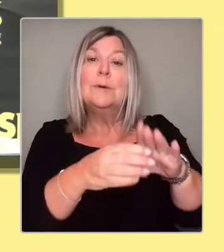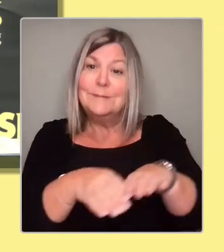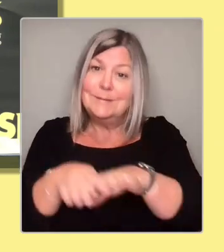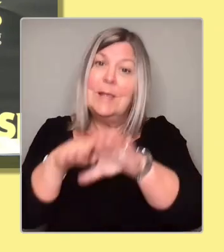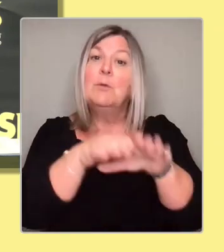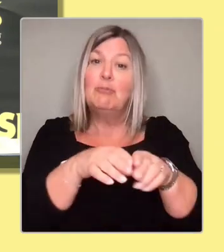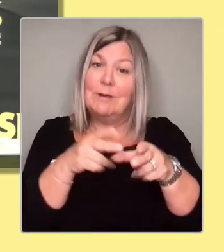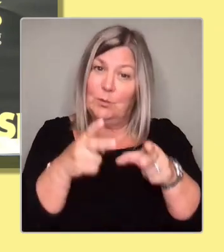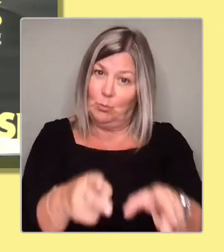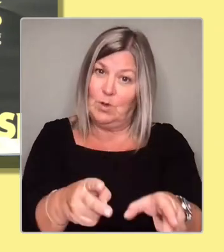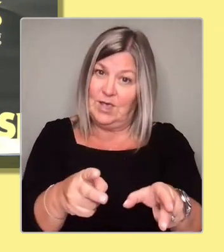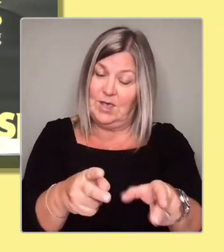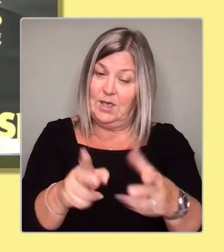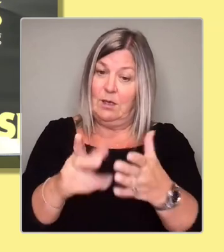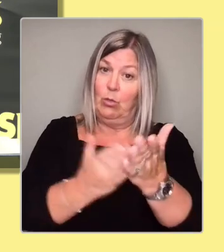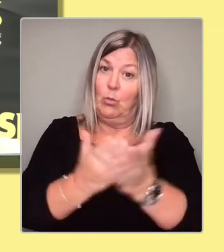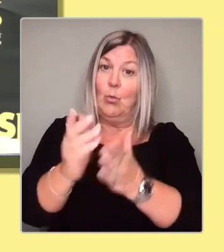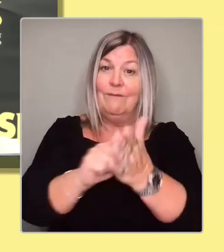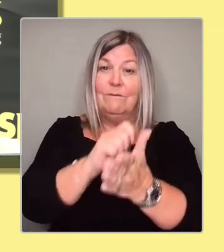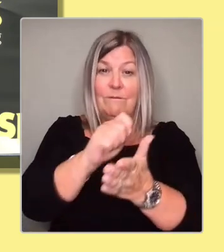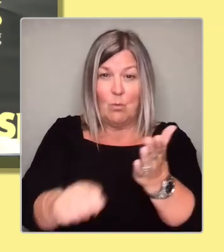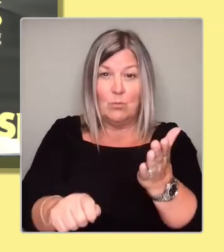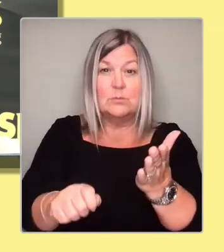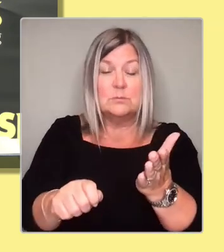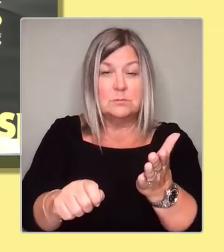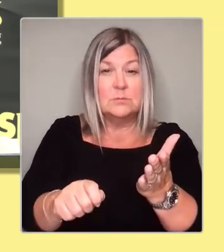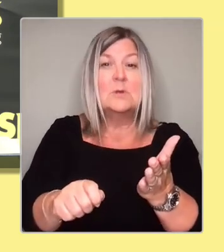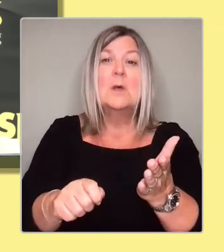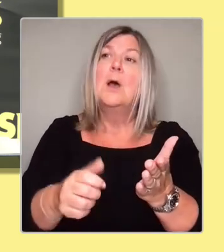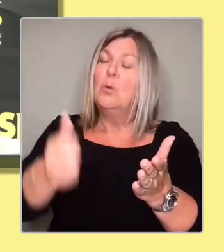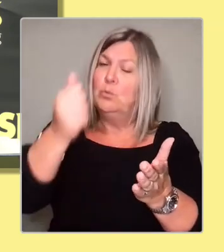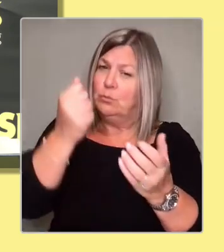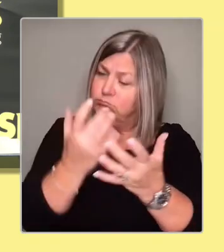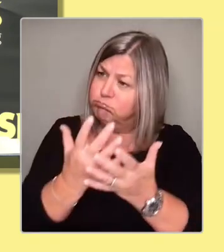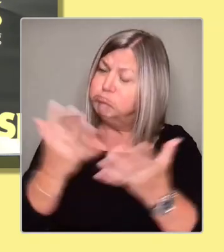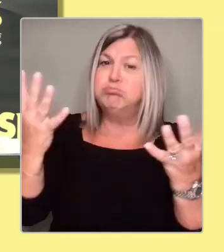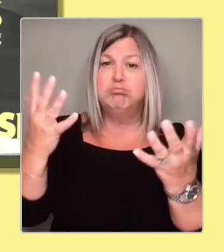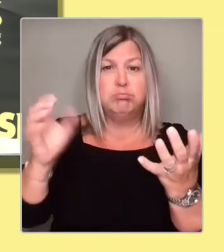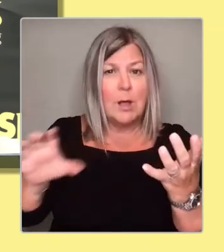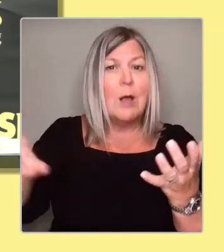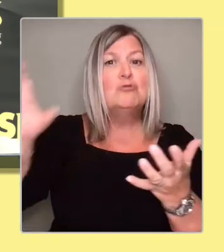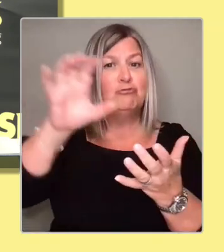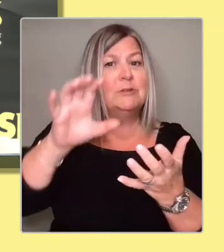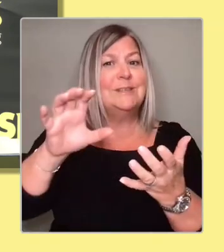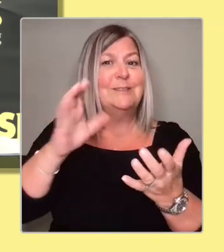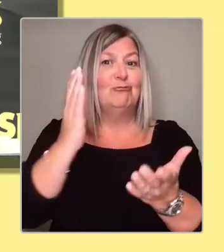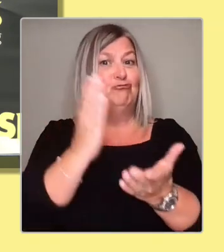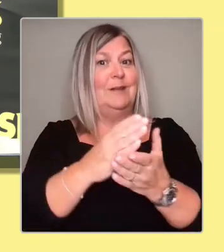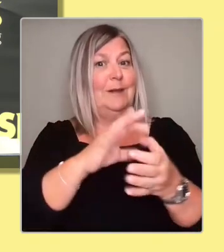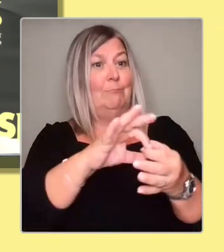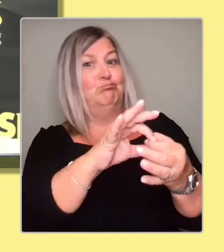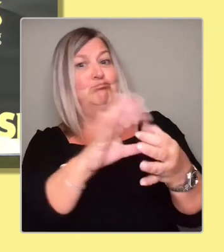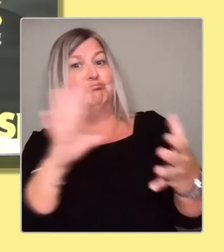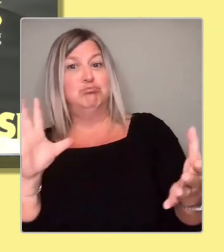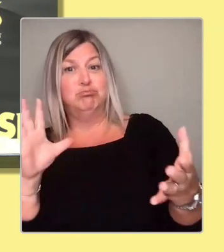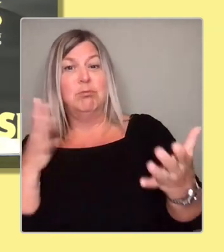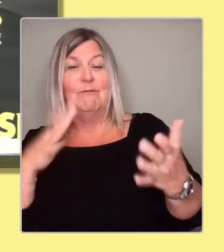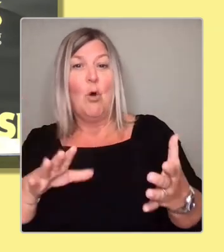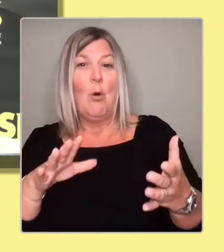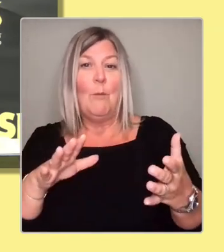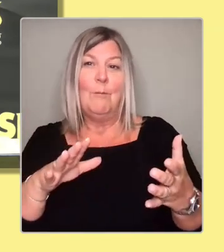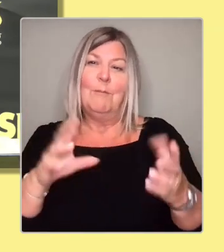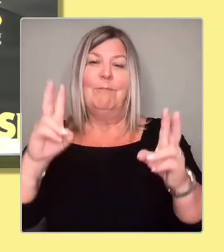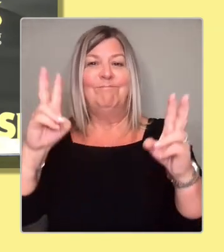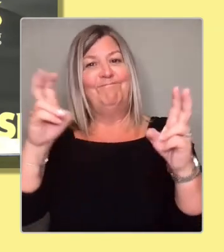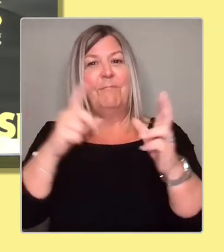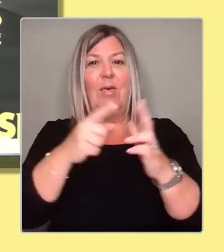that many, many, many countries have left the UK, the British Empire, over the last years. And in each and every